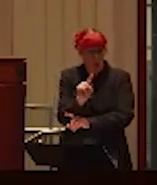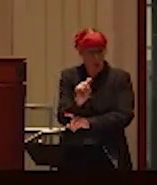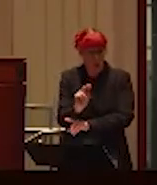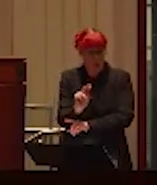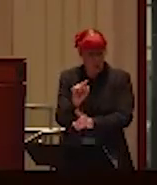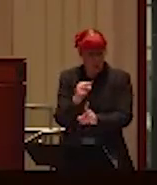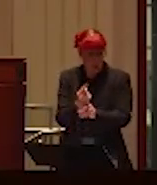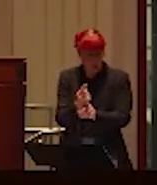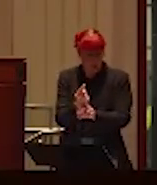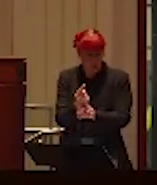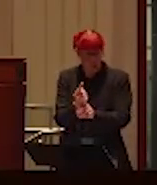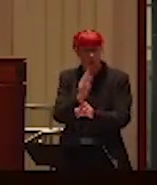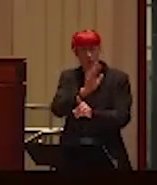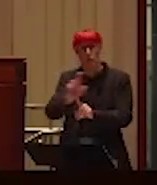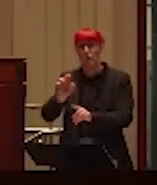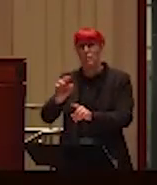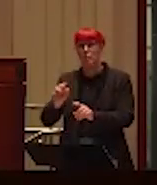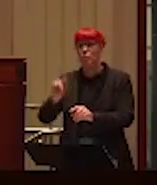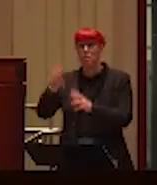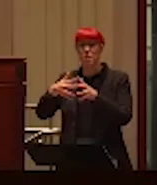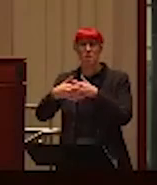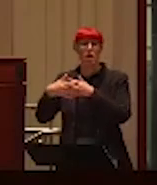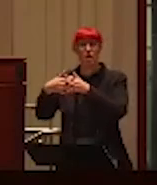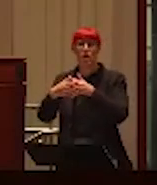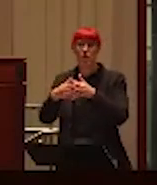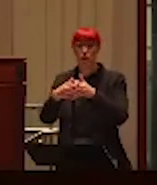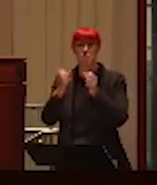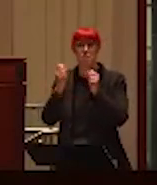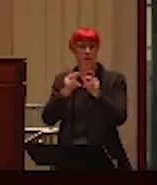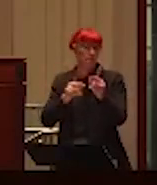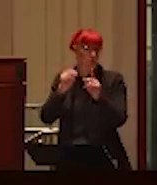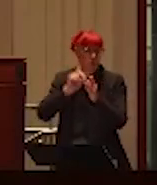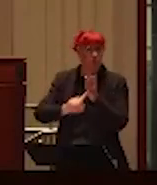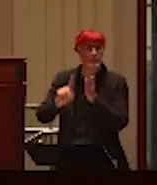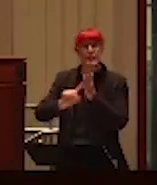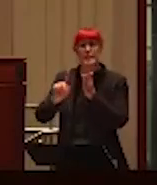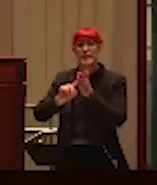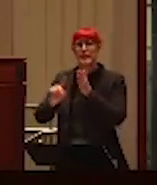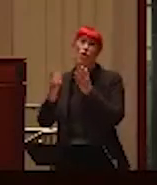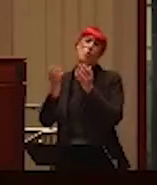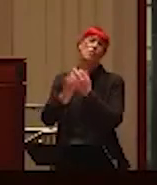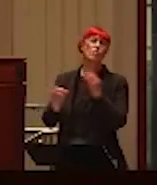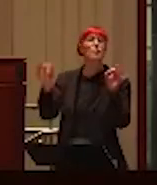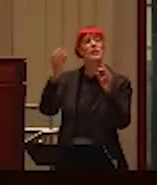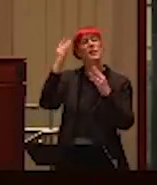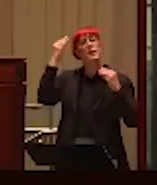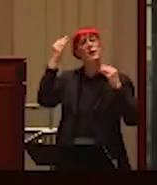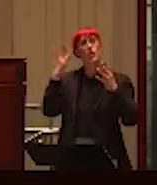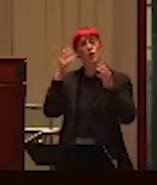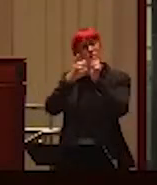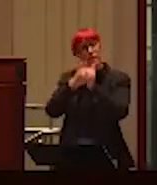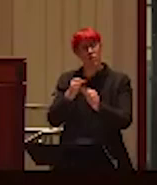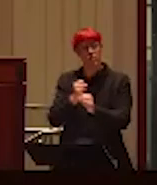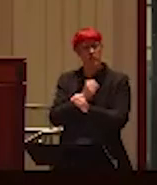across North America who are not ideological, who are free thinkers, and who follow the data of,